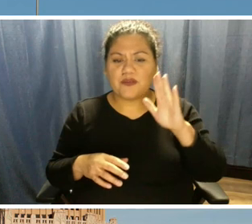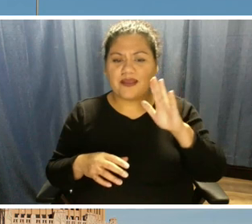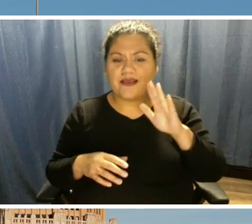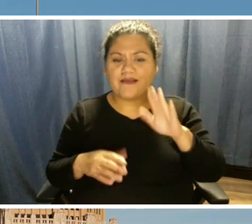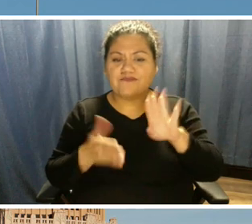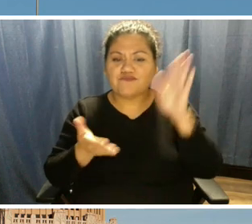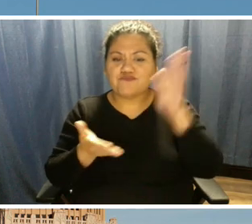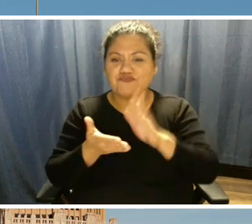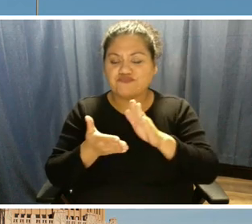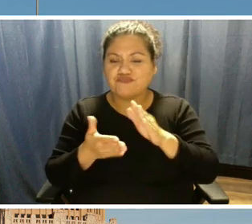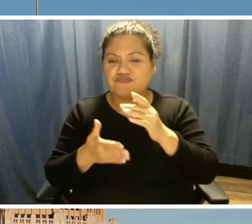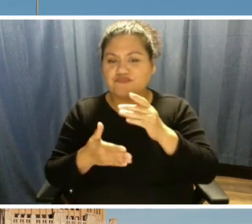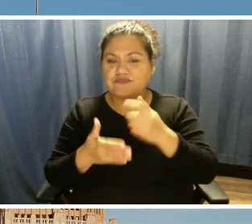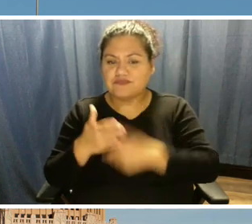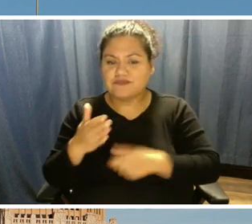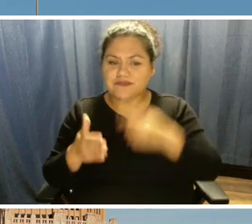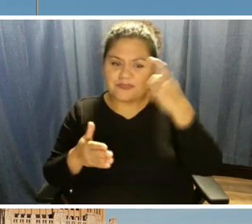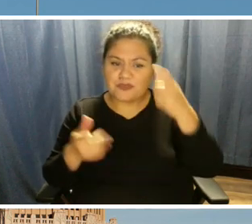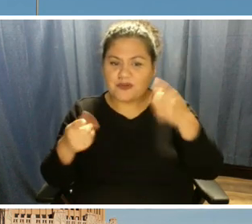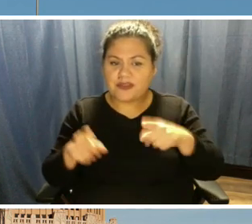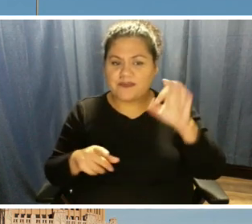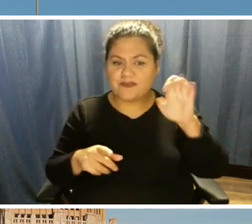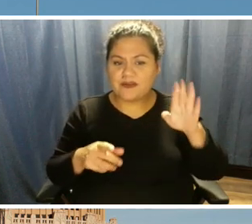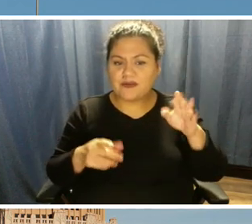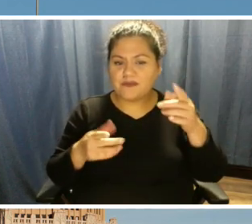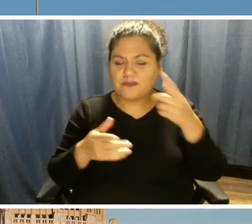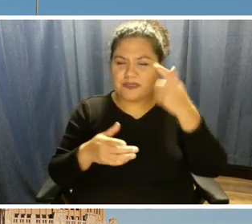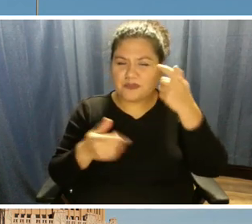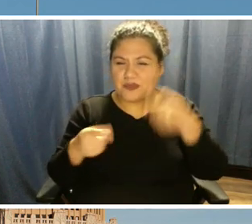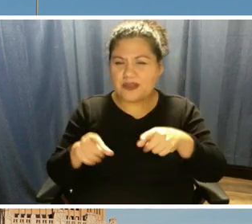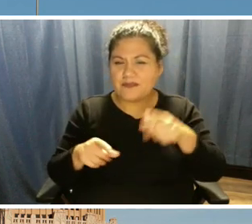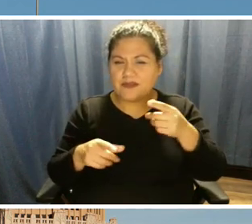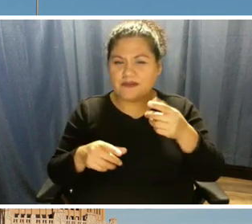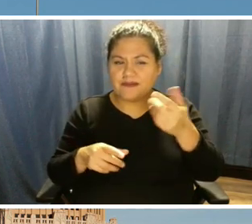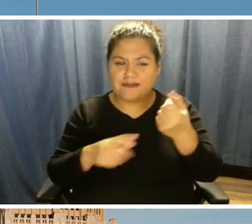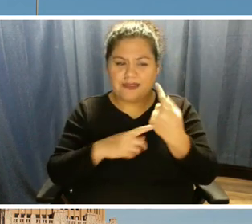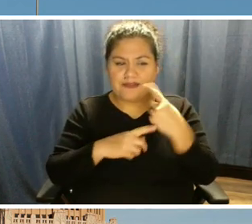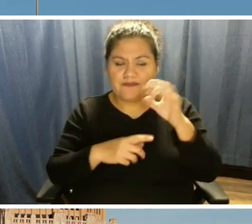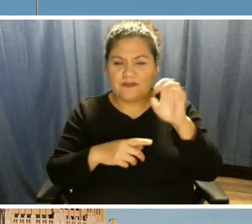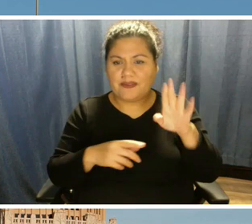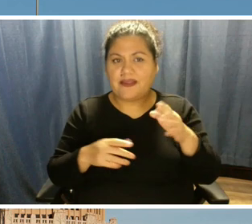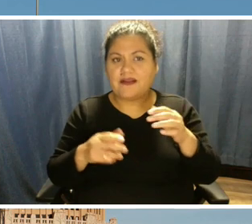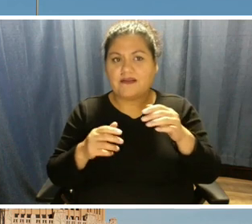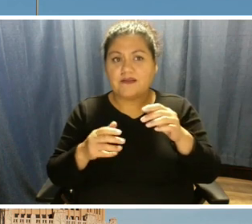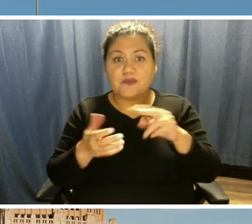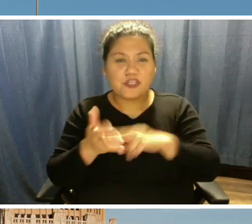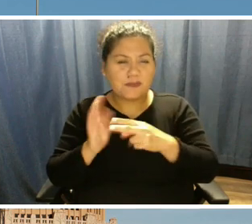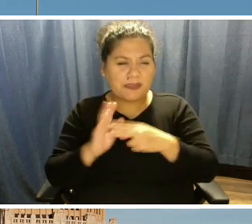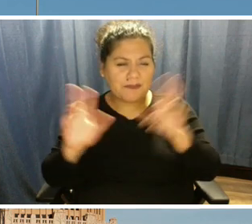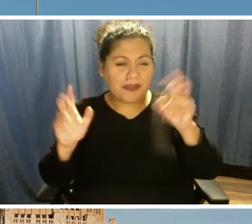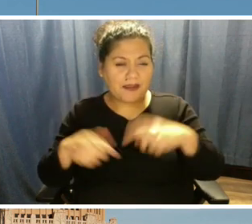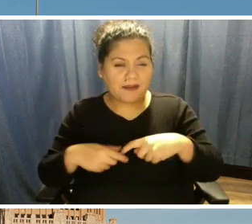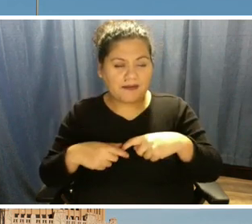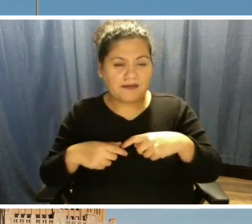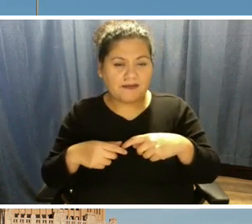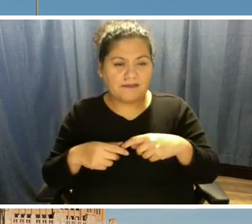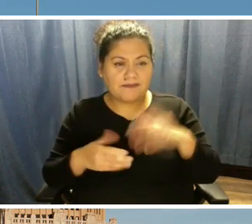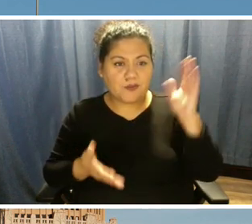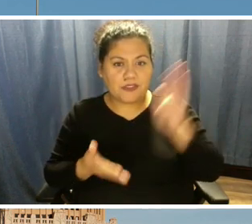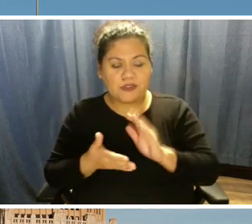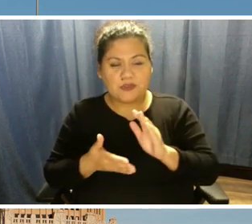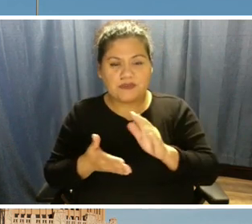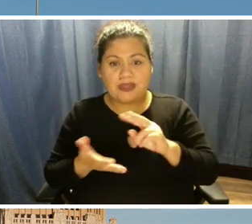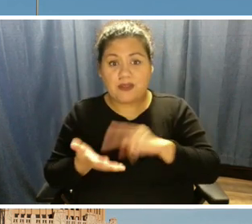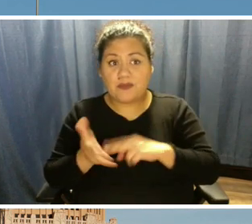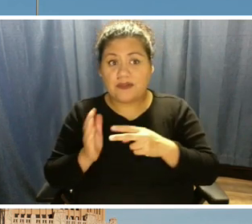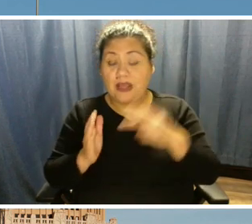February when we didn't have power. And by getting the break, I assumed that my bill would be less. Instead, it